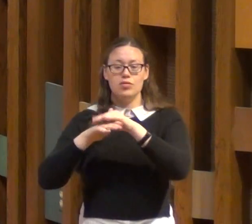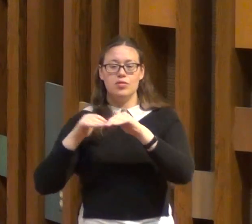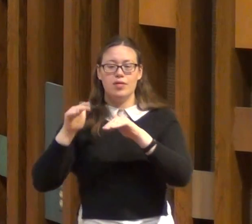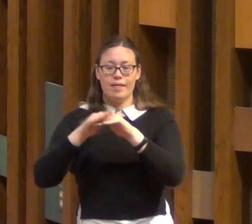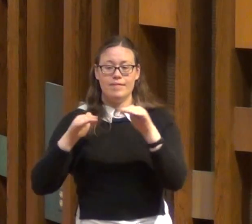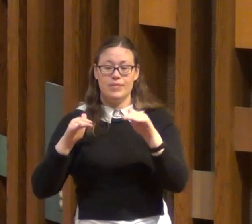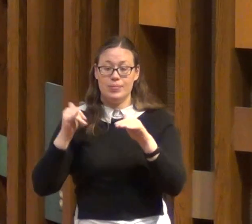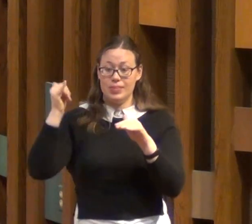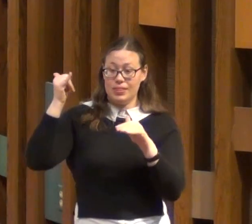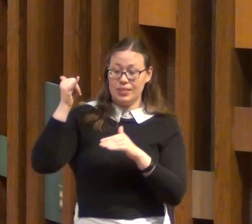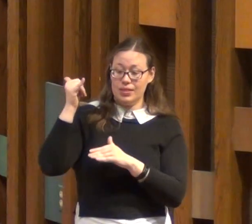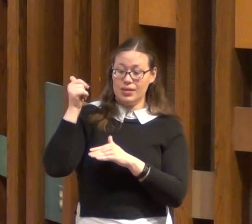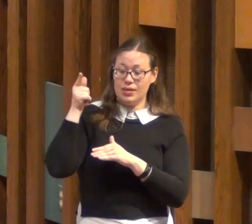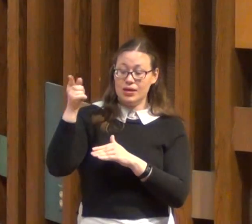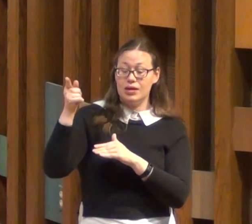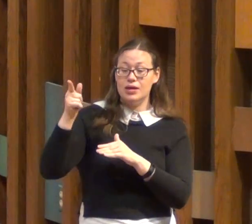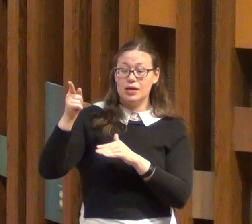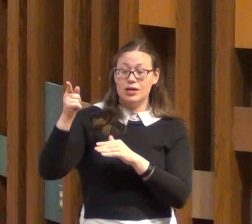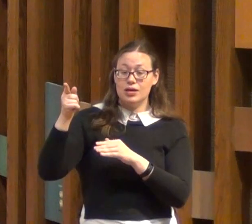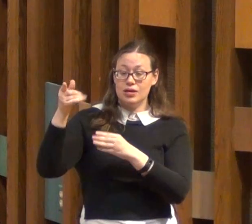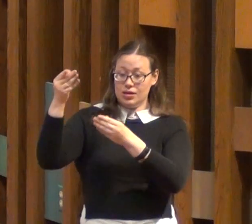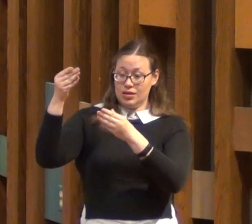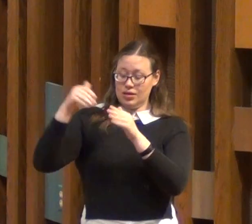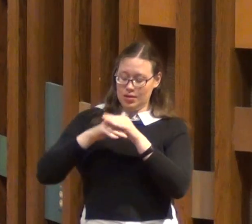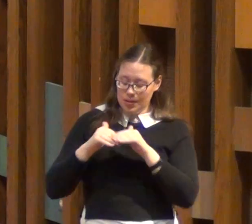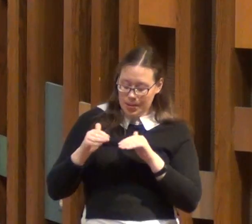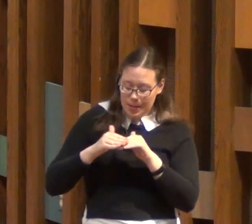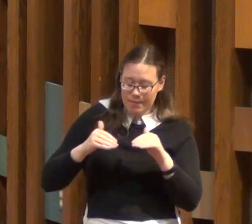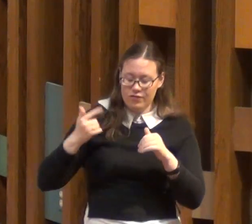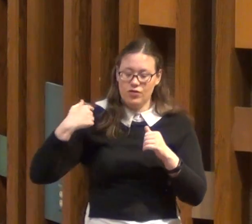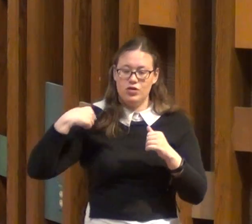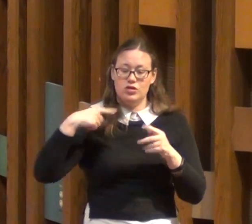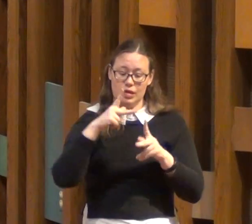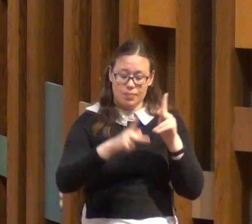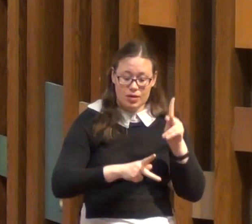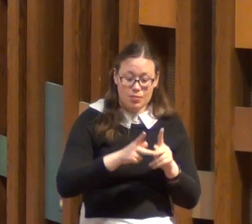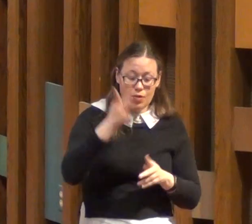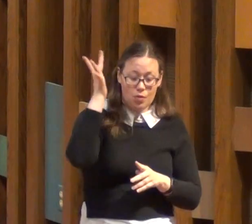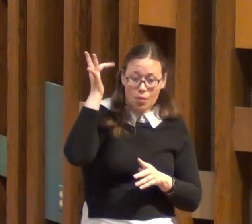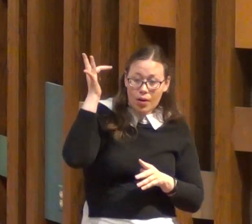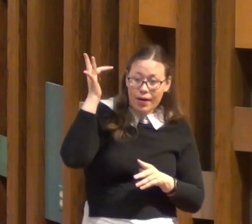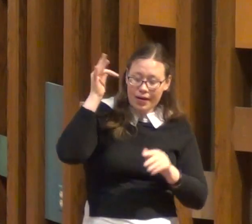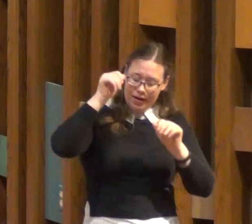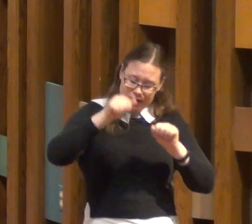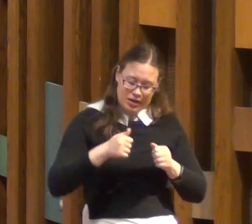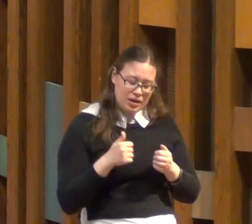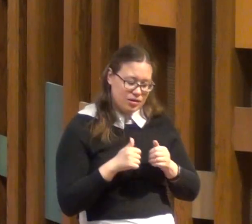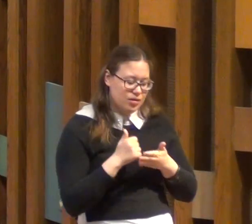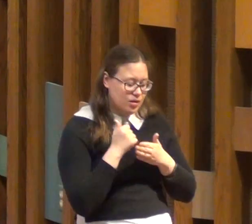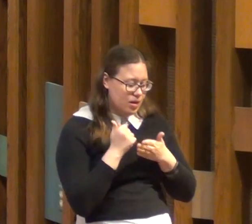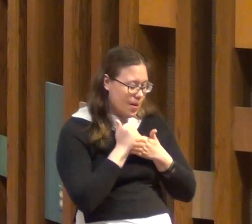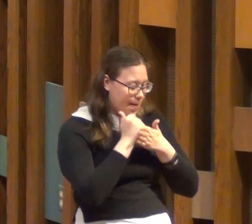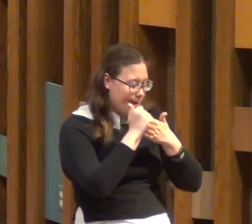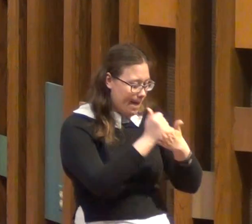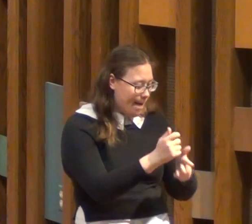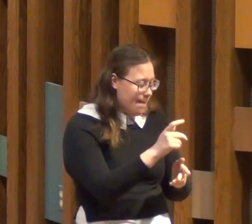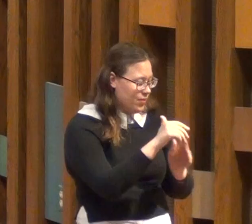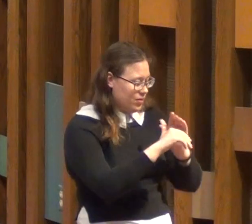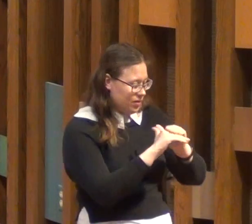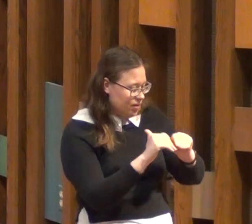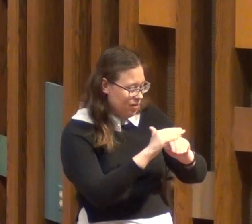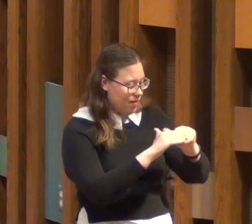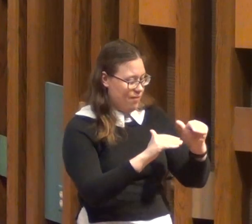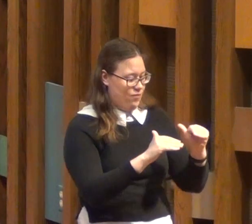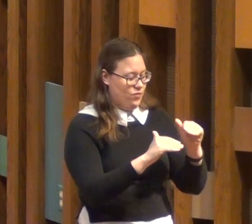who comforts us in all our troubles so that we can comfort those in any trouble